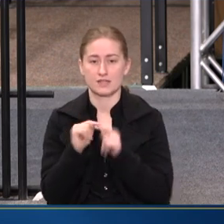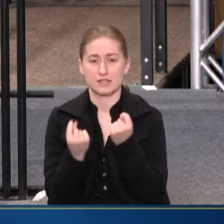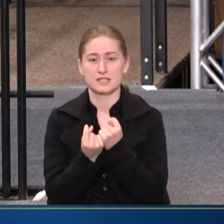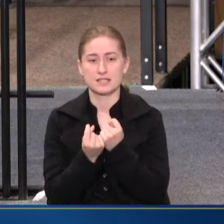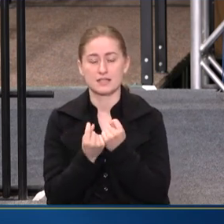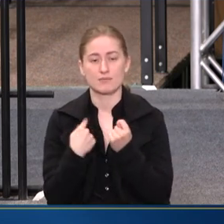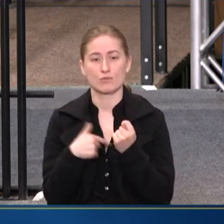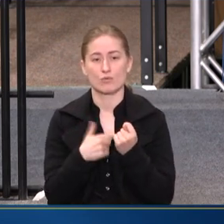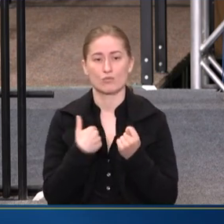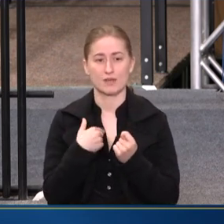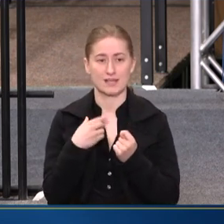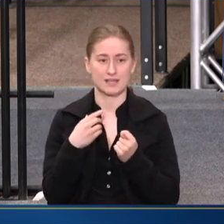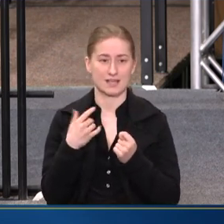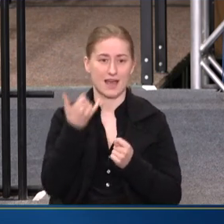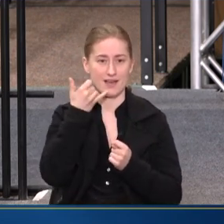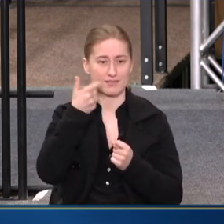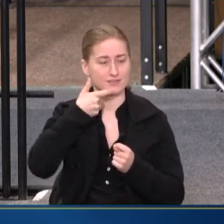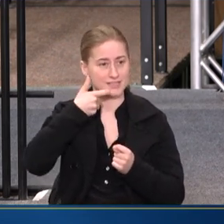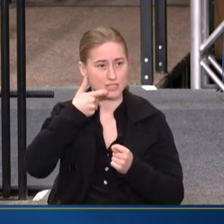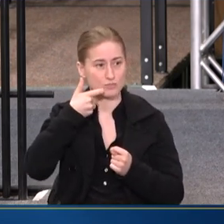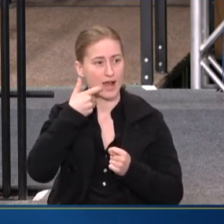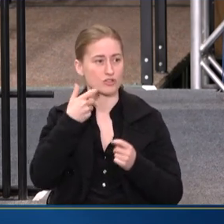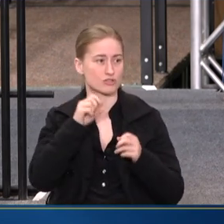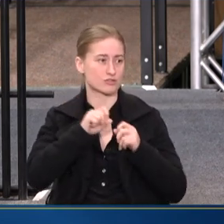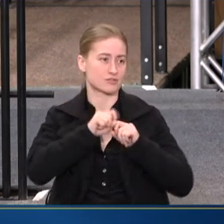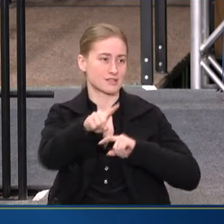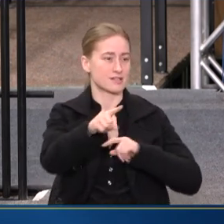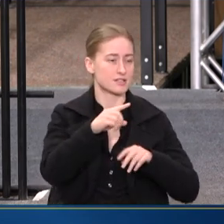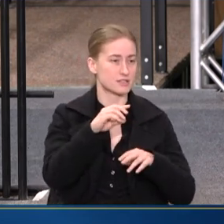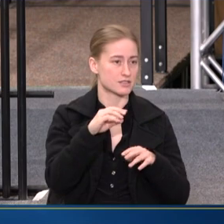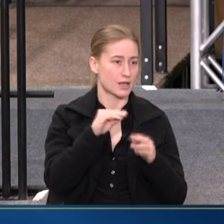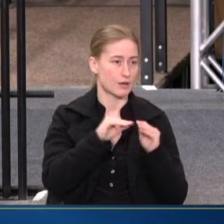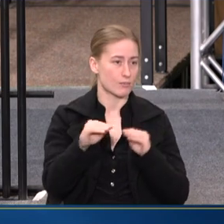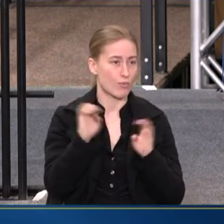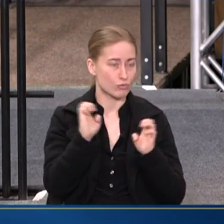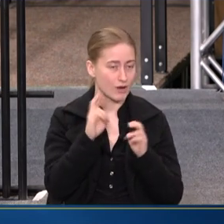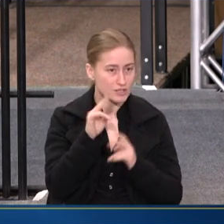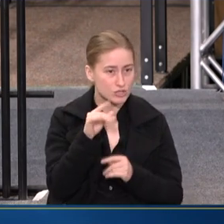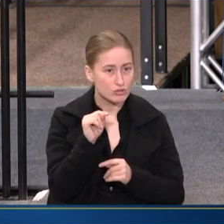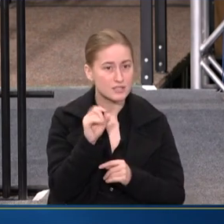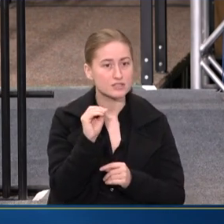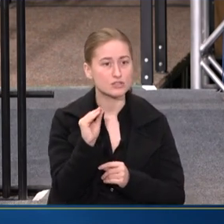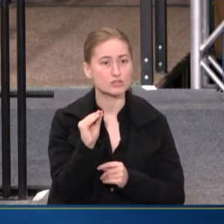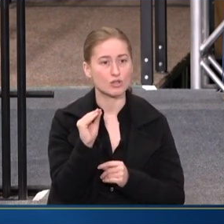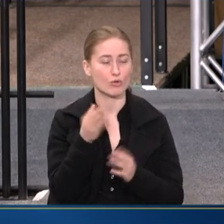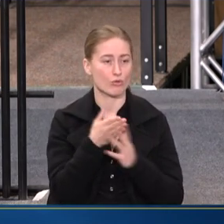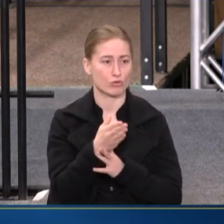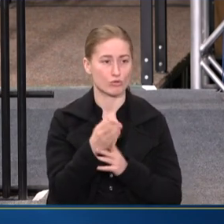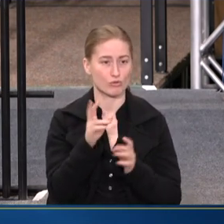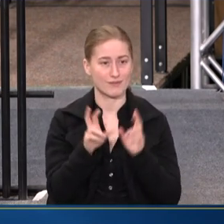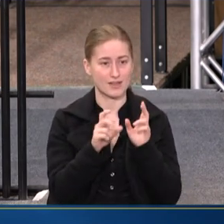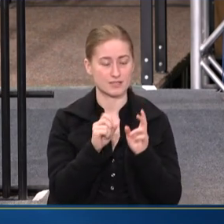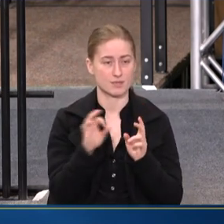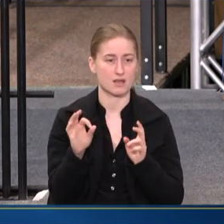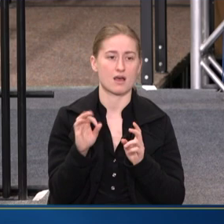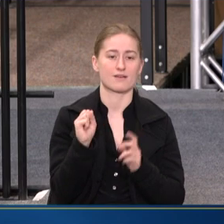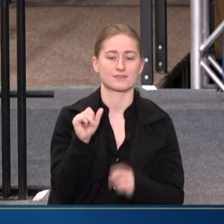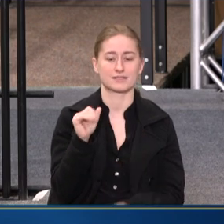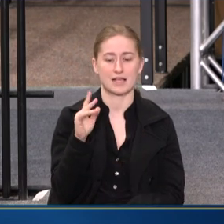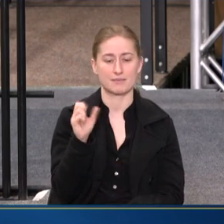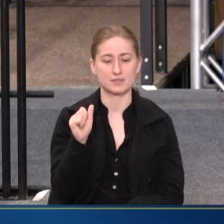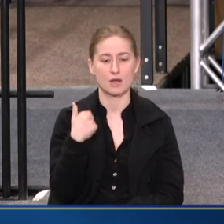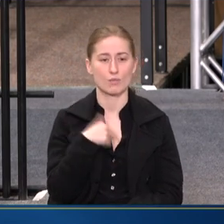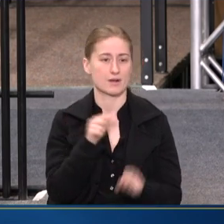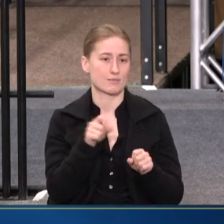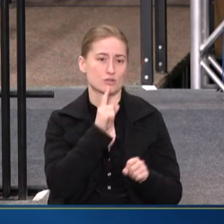WE HAVE DISPATCHERS TO DISPATCH MOBILE CRISIS UNITS AS PART OF THAT. SO THROUGH THE INVESTMENT OF SAMHSA, WE'RE